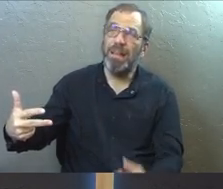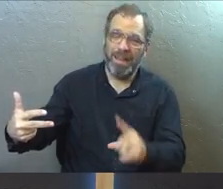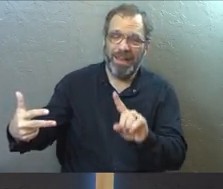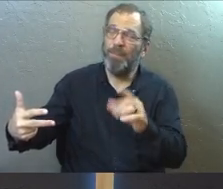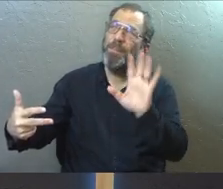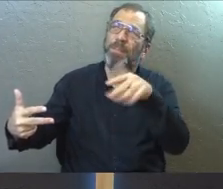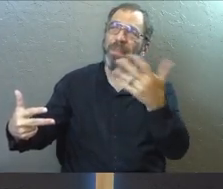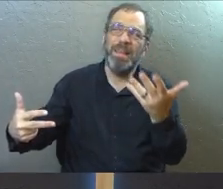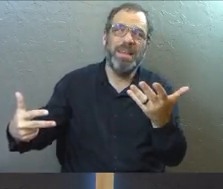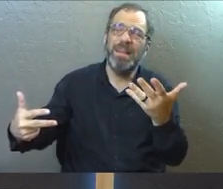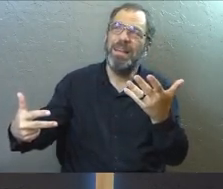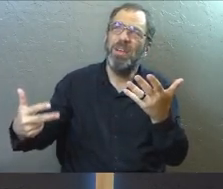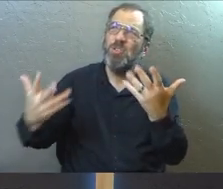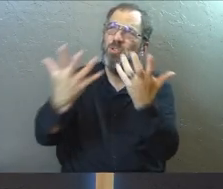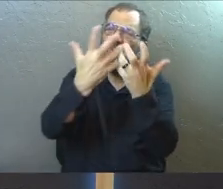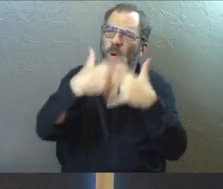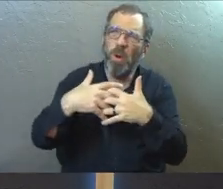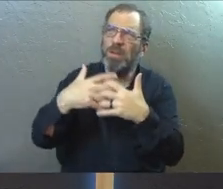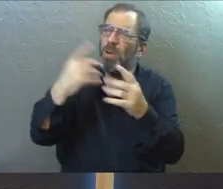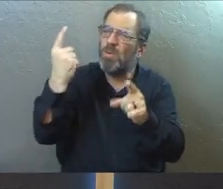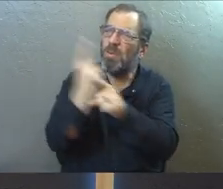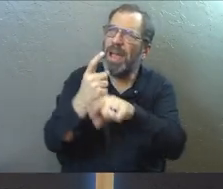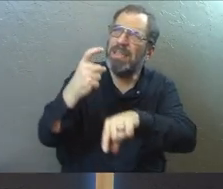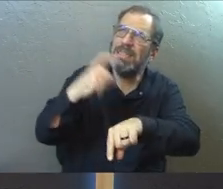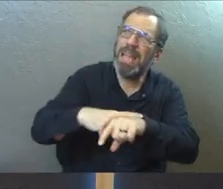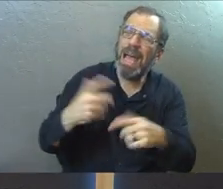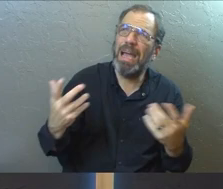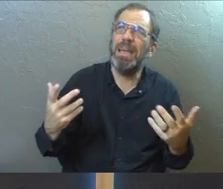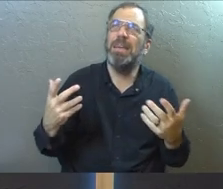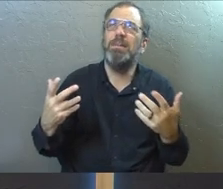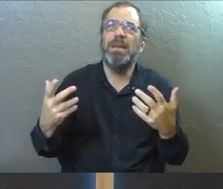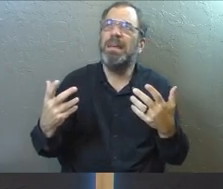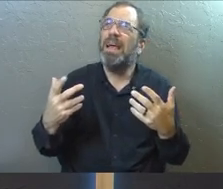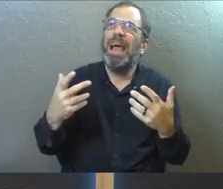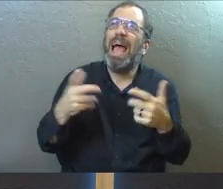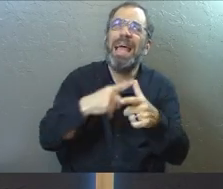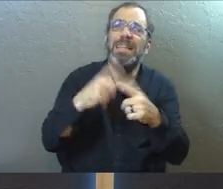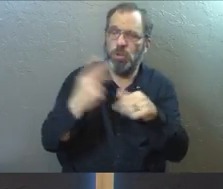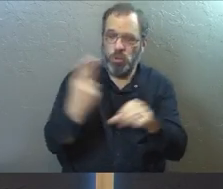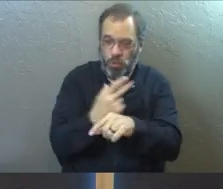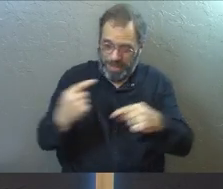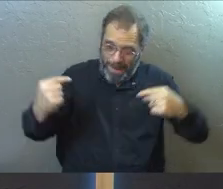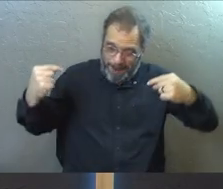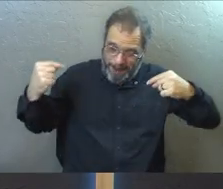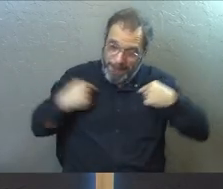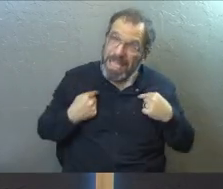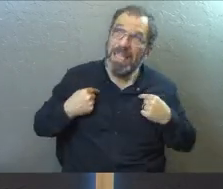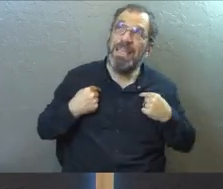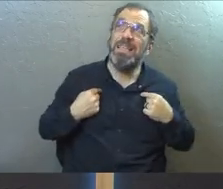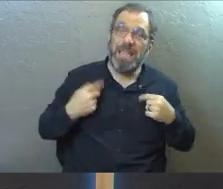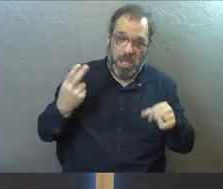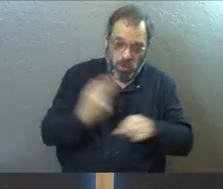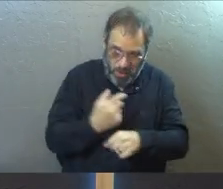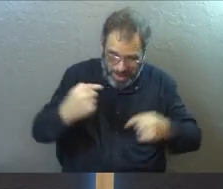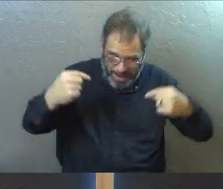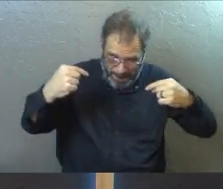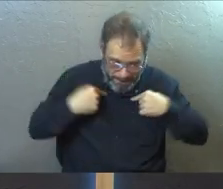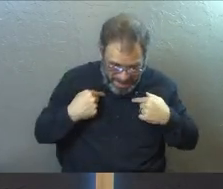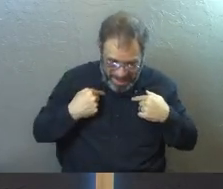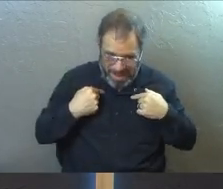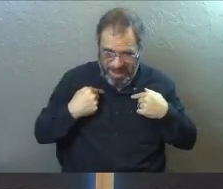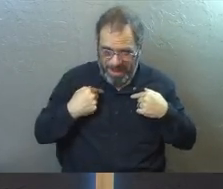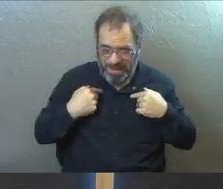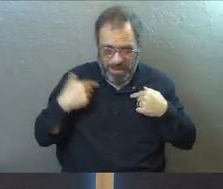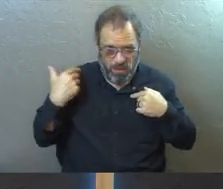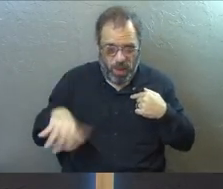Like, you organized things right at the right moment. And then you used me. And you used me in this